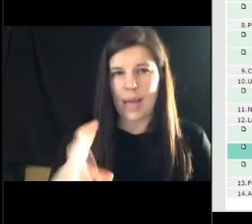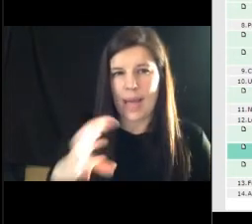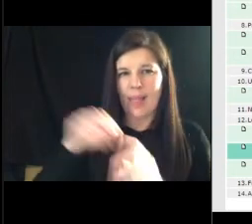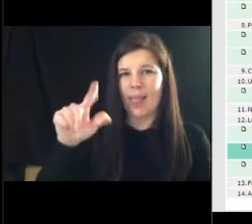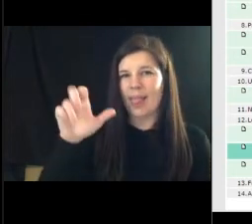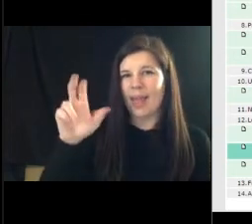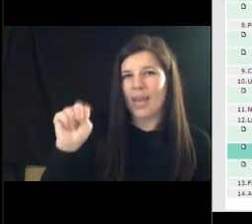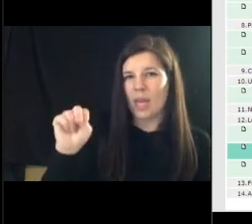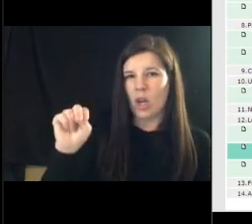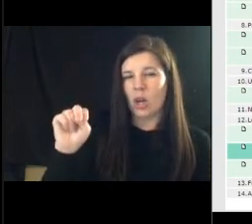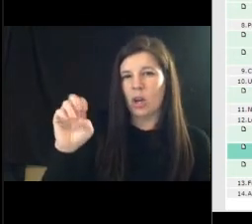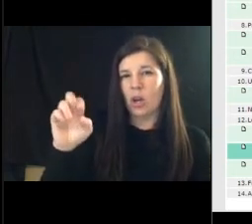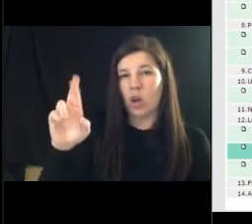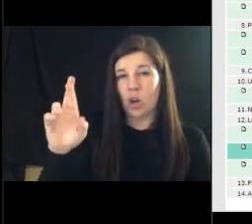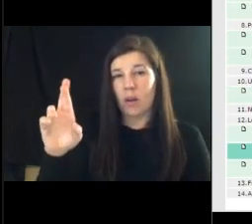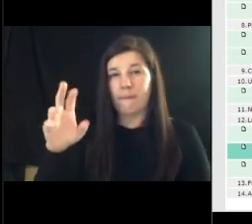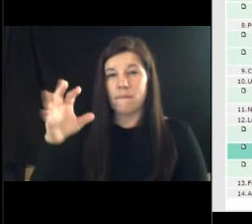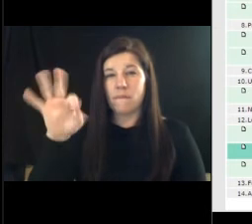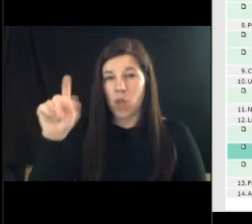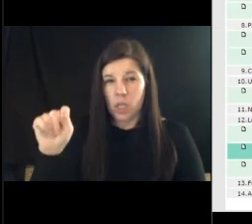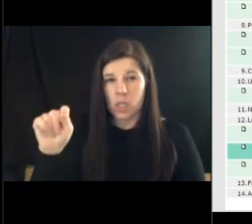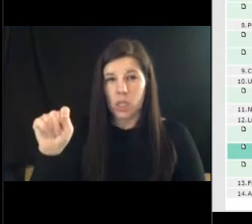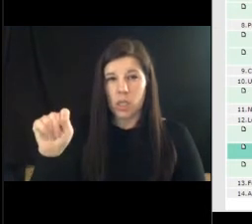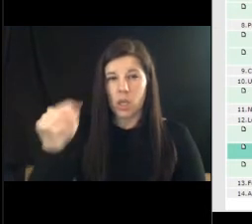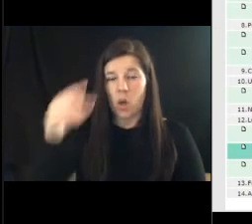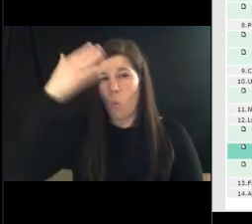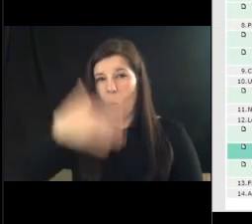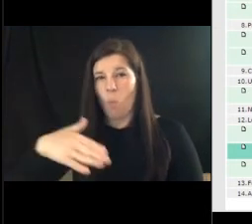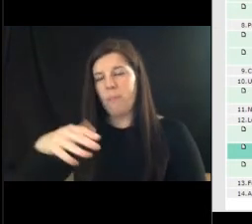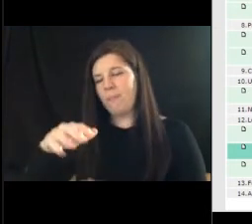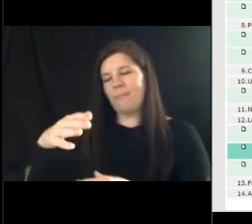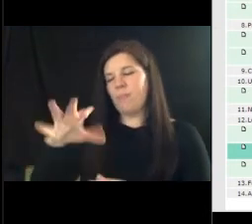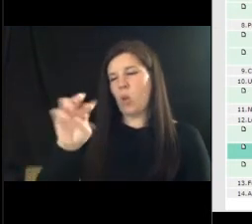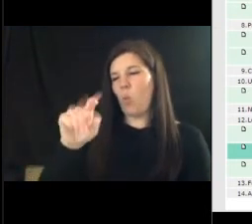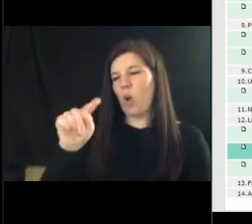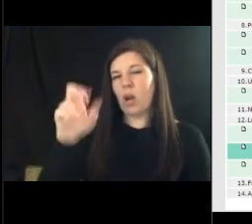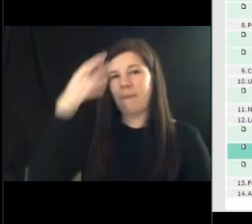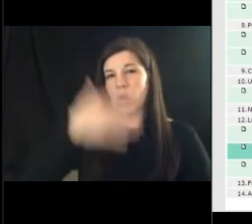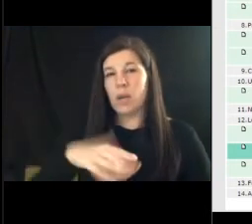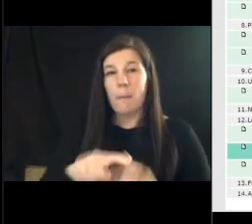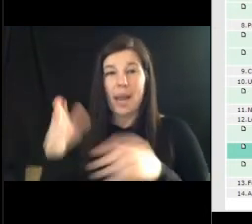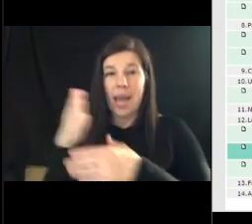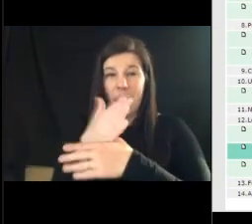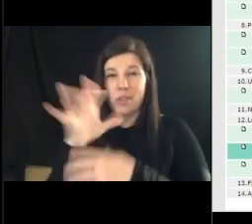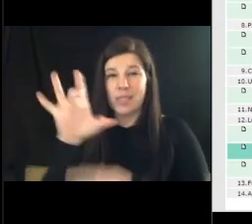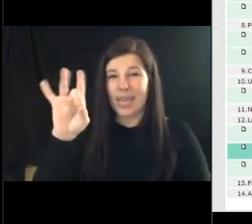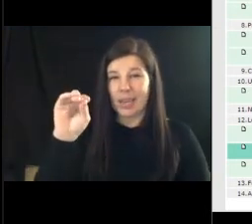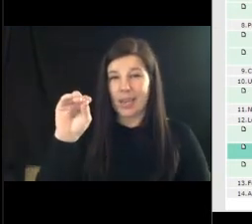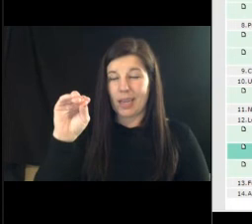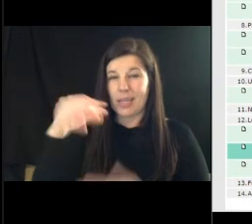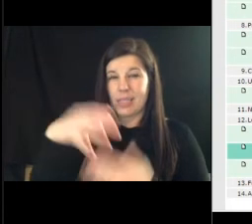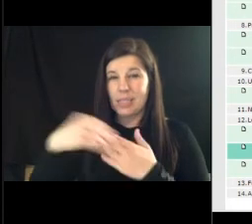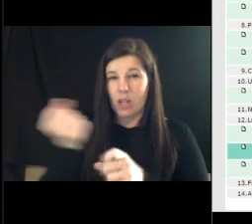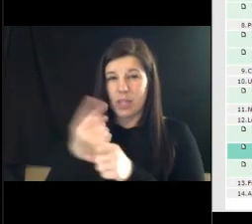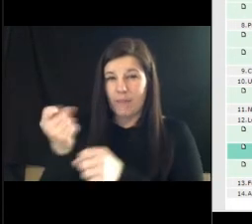all the way from 60 dollars to 120 but the average is 80 dollars a year okay i i want to